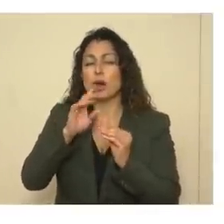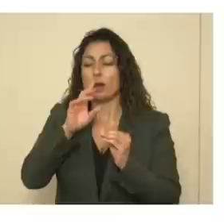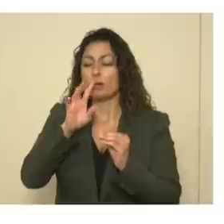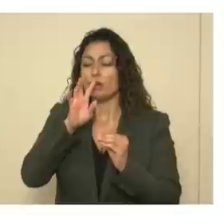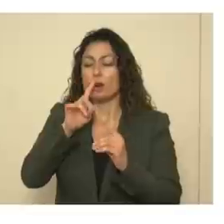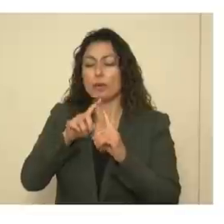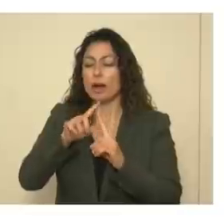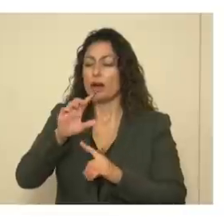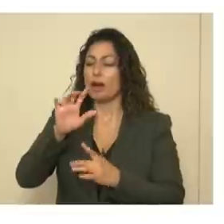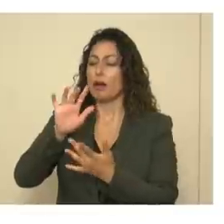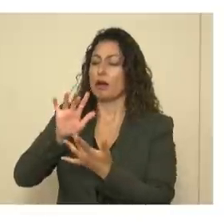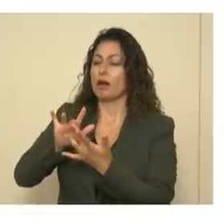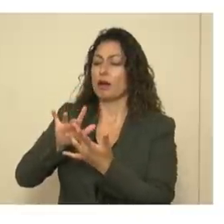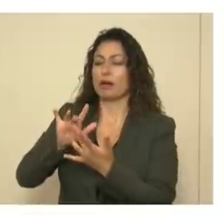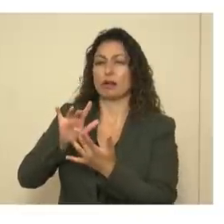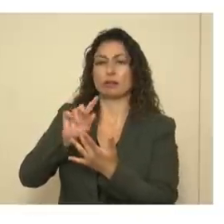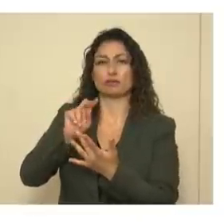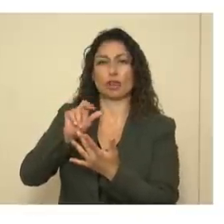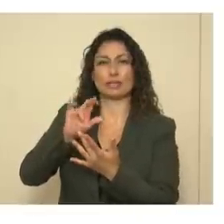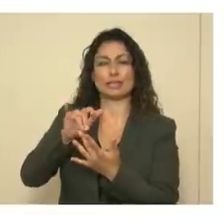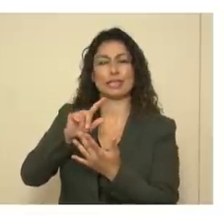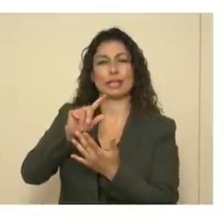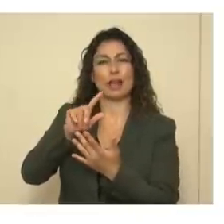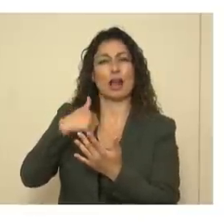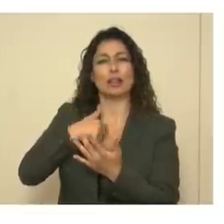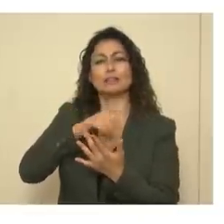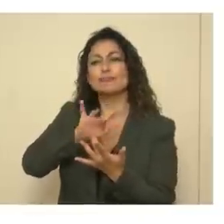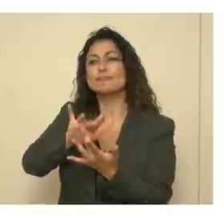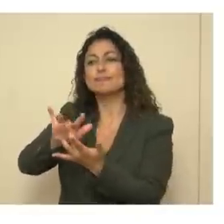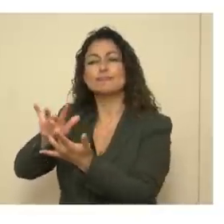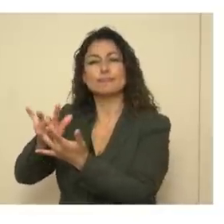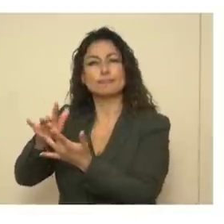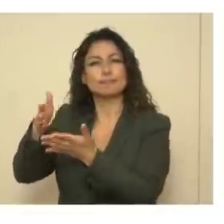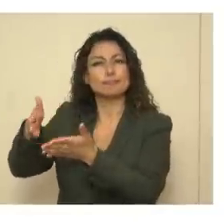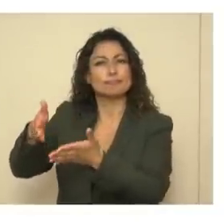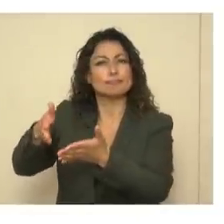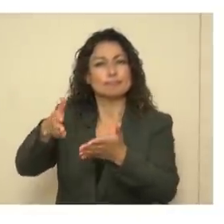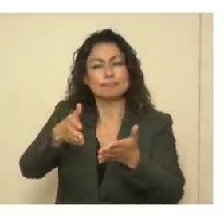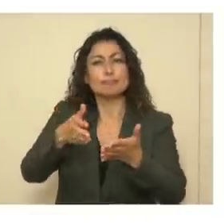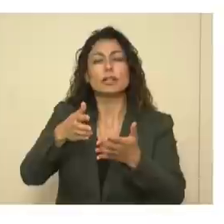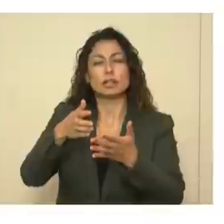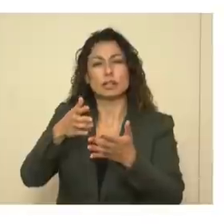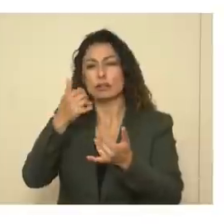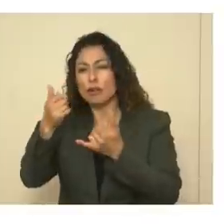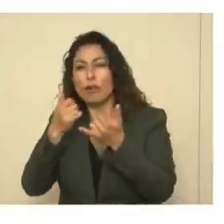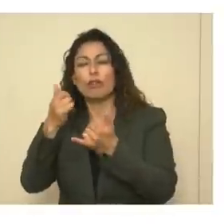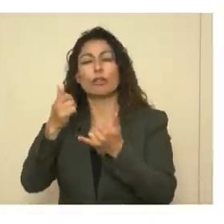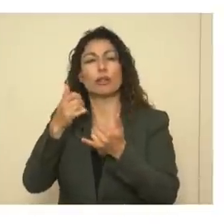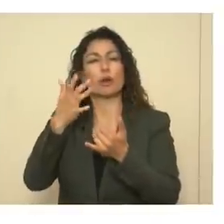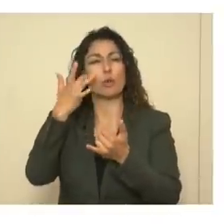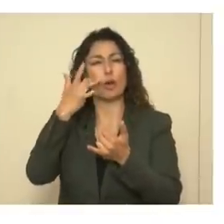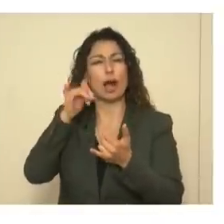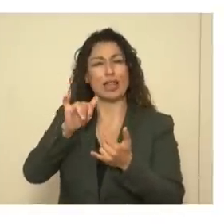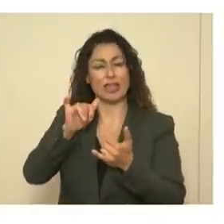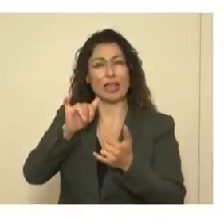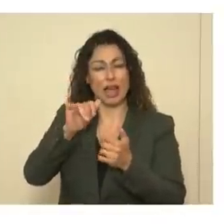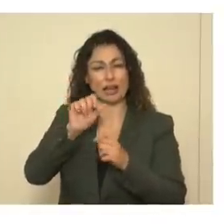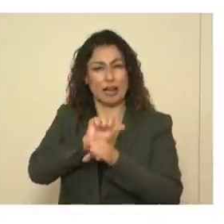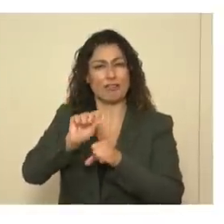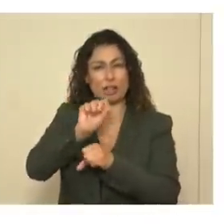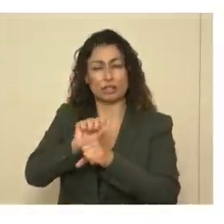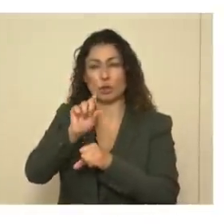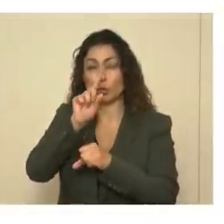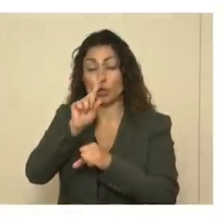tracing, why that is so critical and why this intense effort on the part of the state has really gotten us to the point